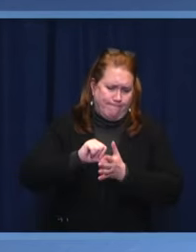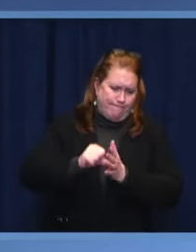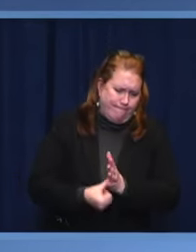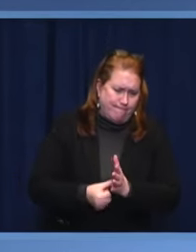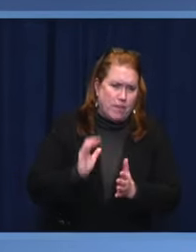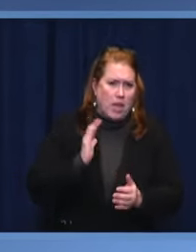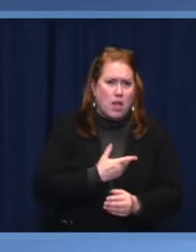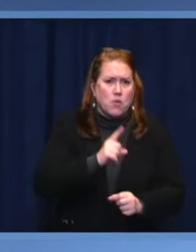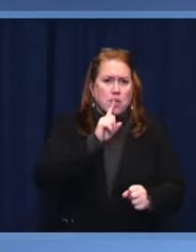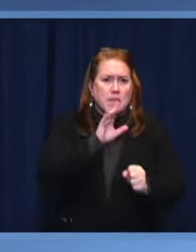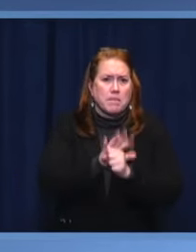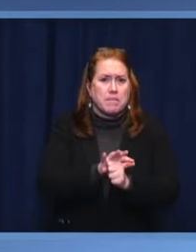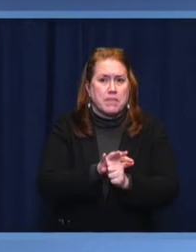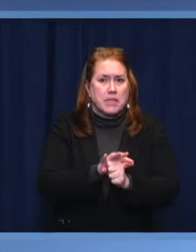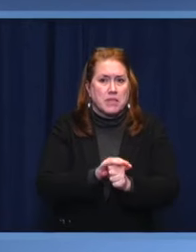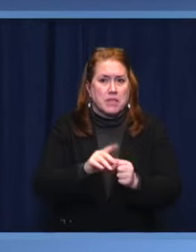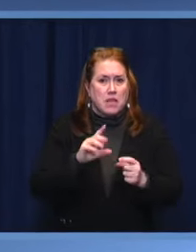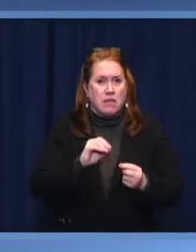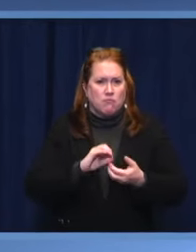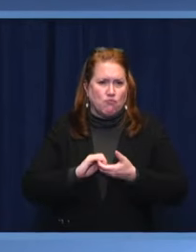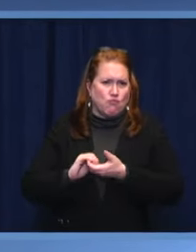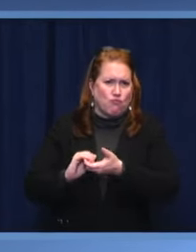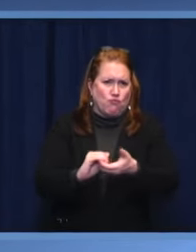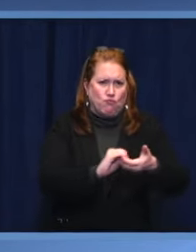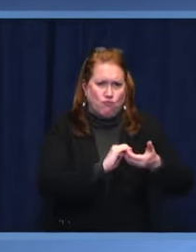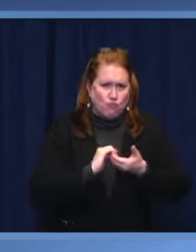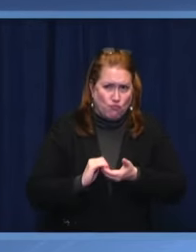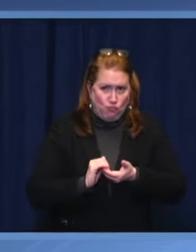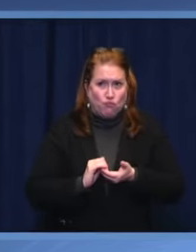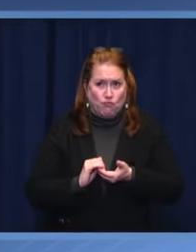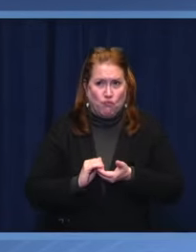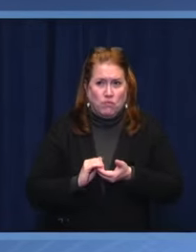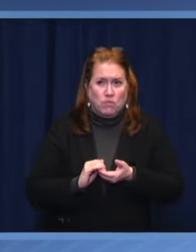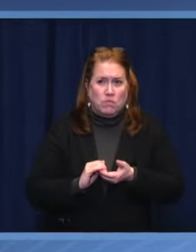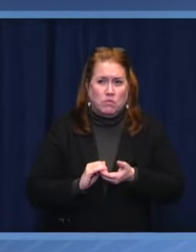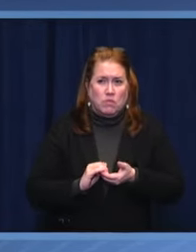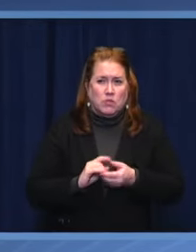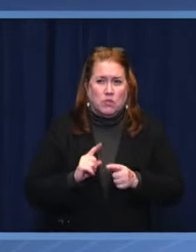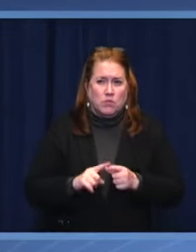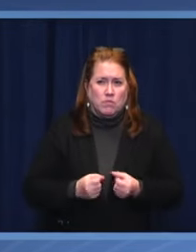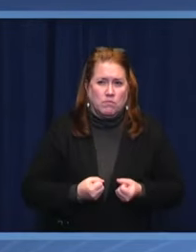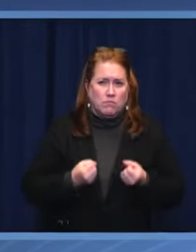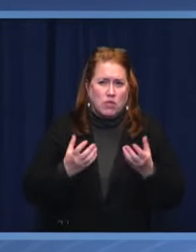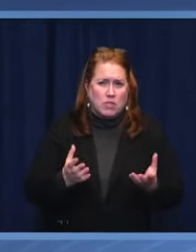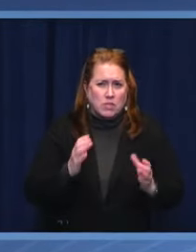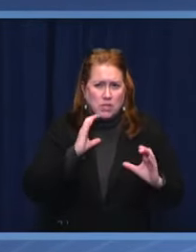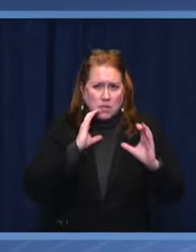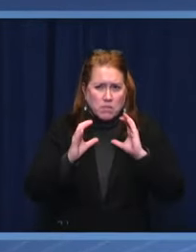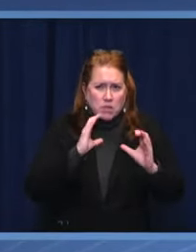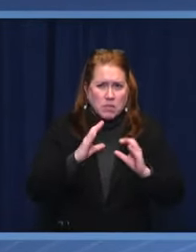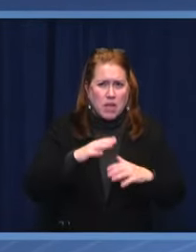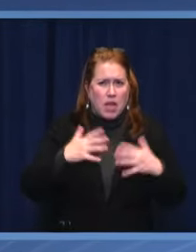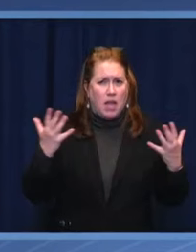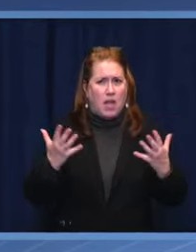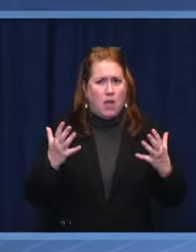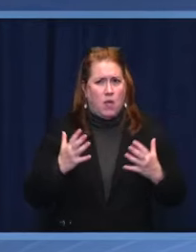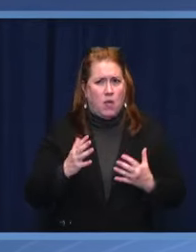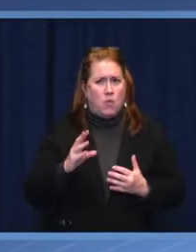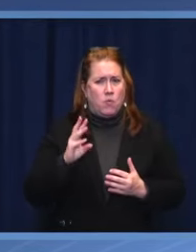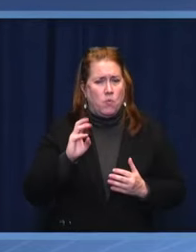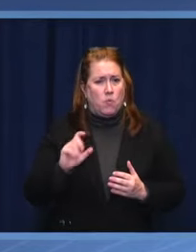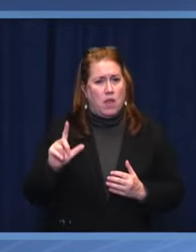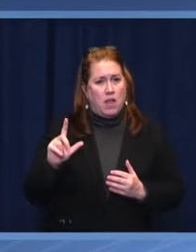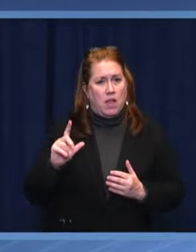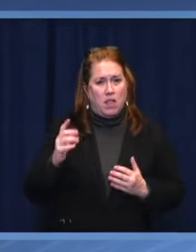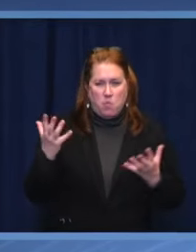but also to translate our will into actions and initiatives that